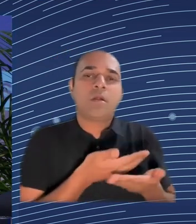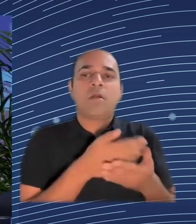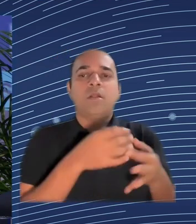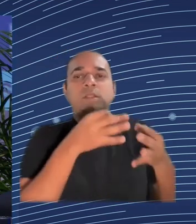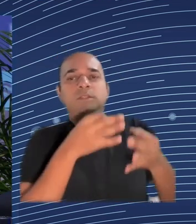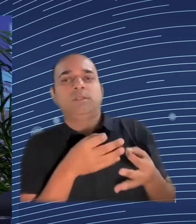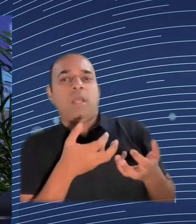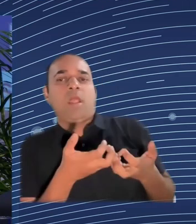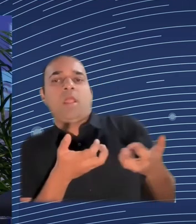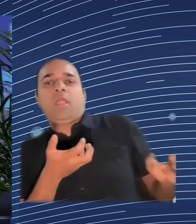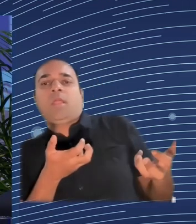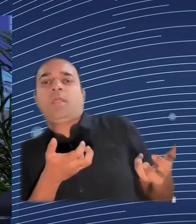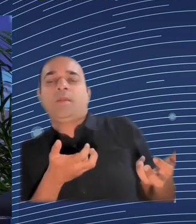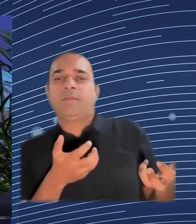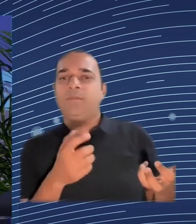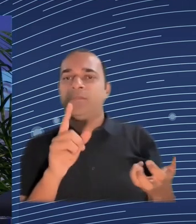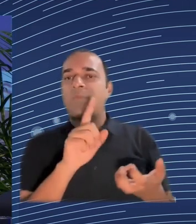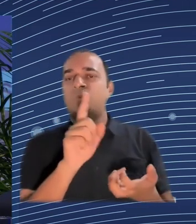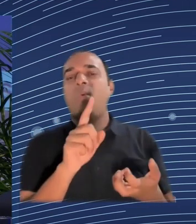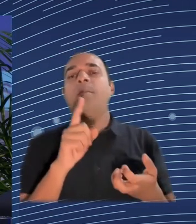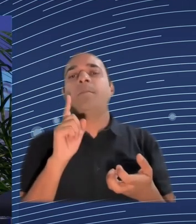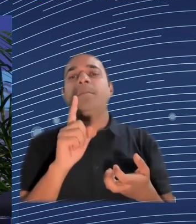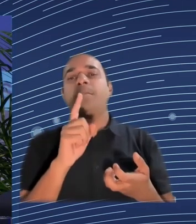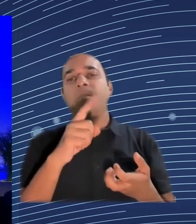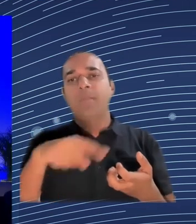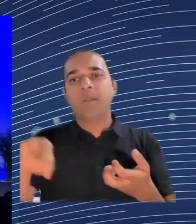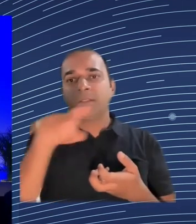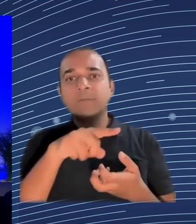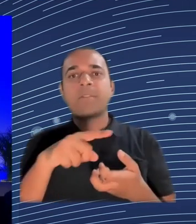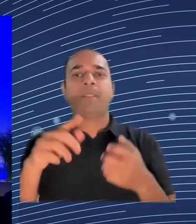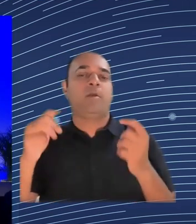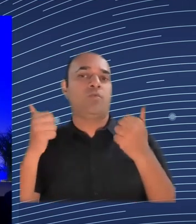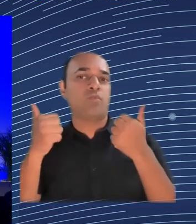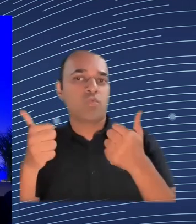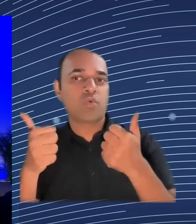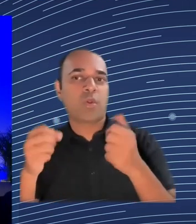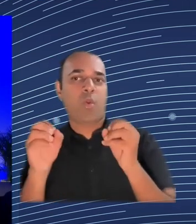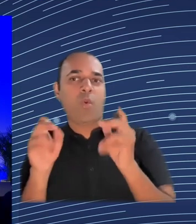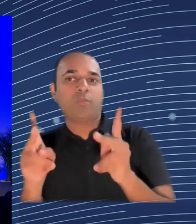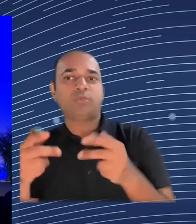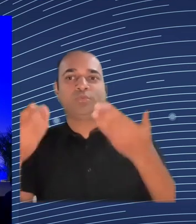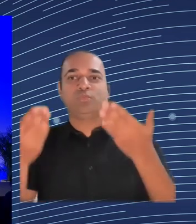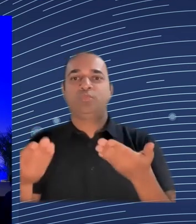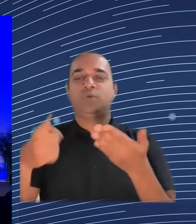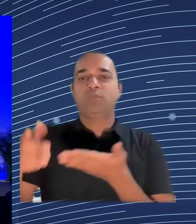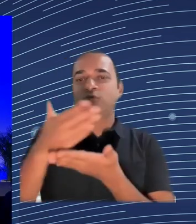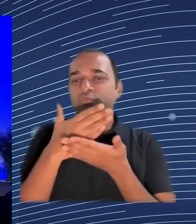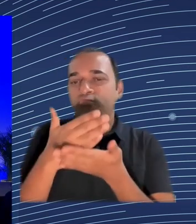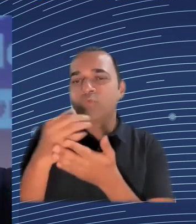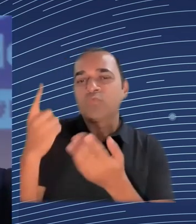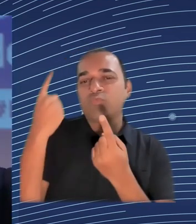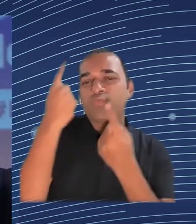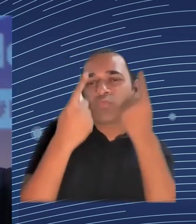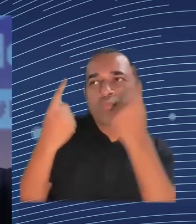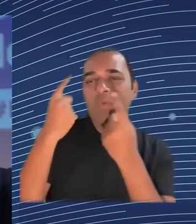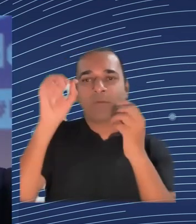ideas and reflections. Thank you so much. Try to be in the plenary room no later than 5.30. I'm actually